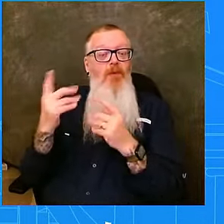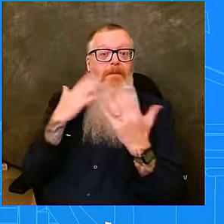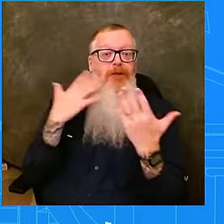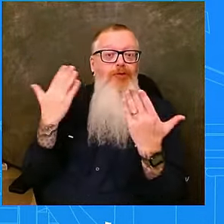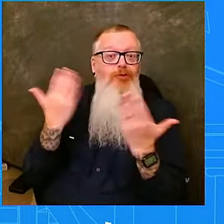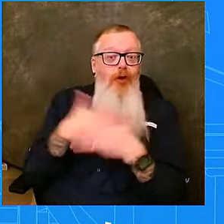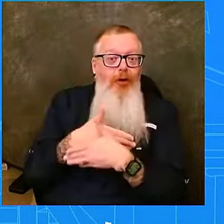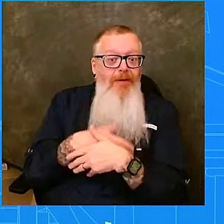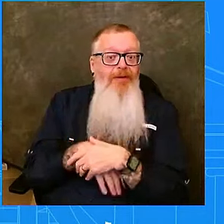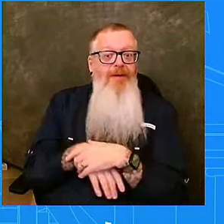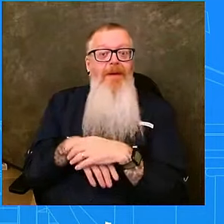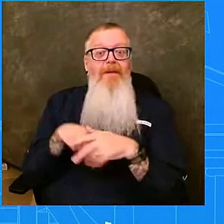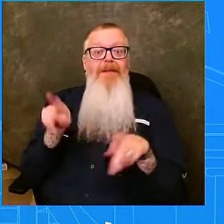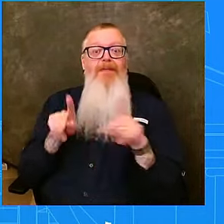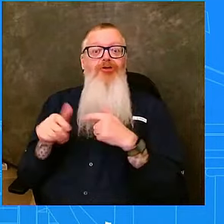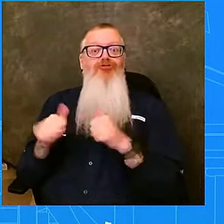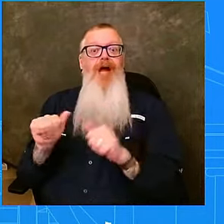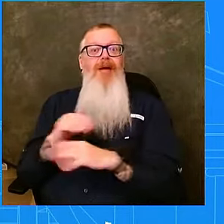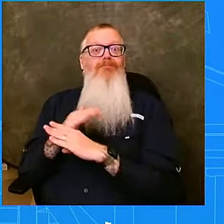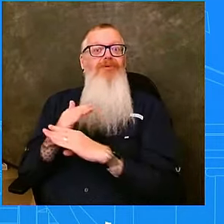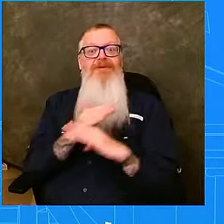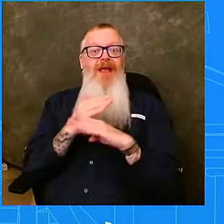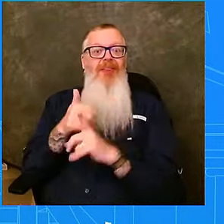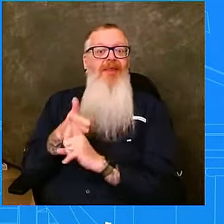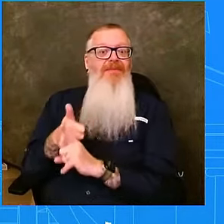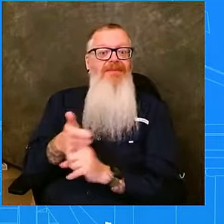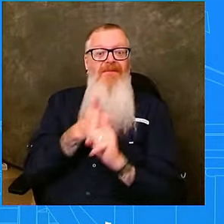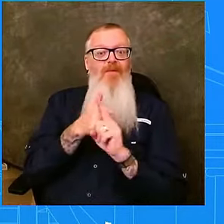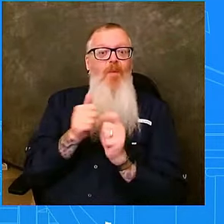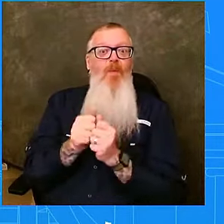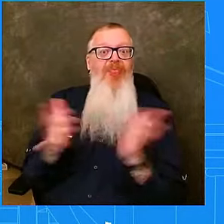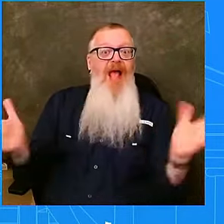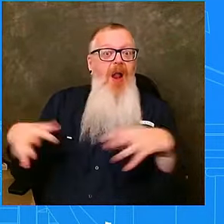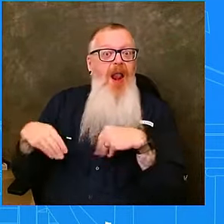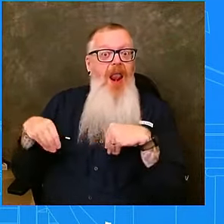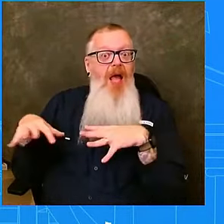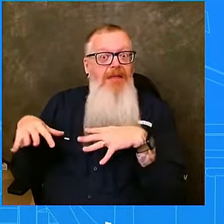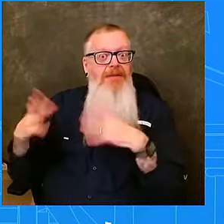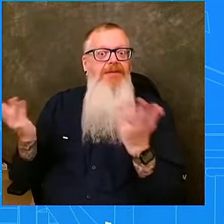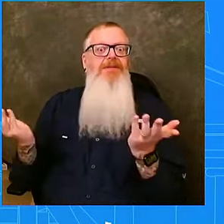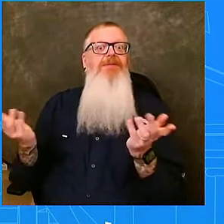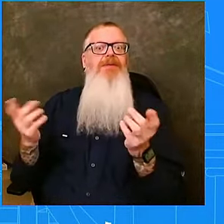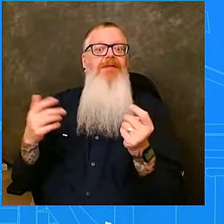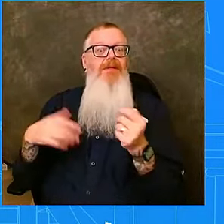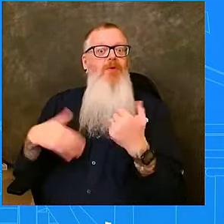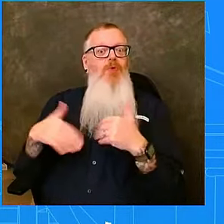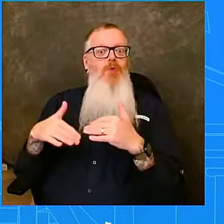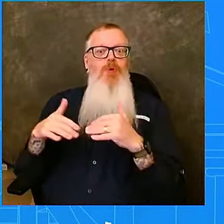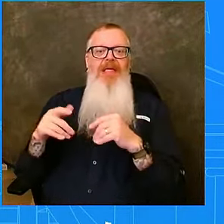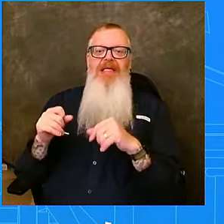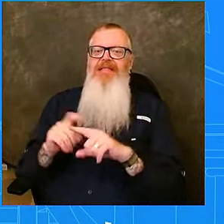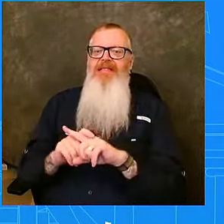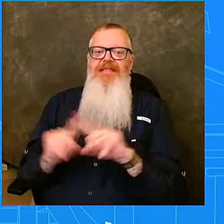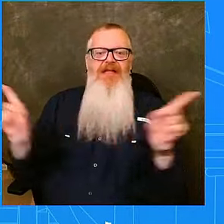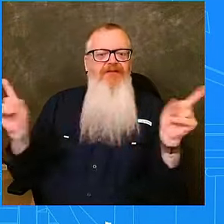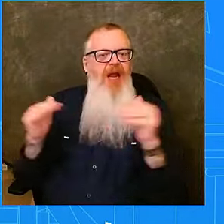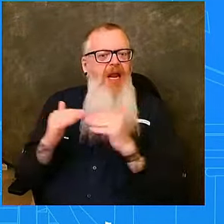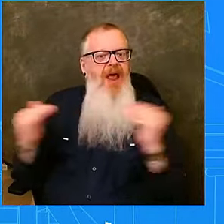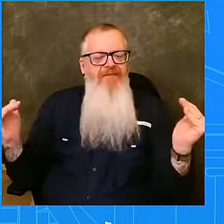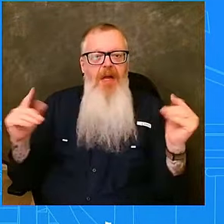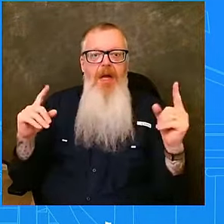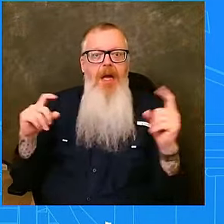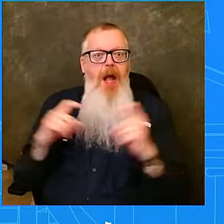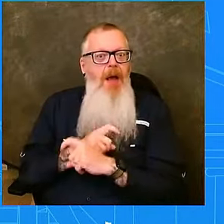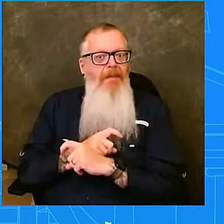without the same level of light that they're used to. It just creates a whole other level of complication. But as we heard